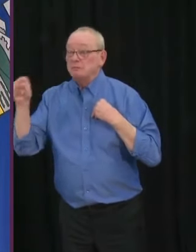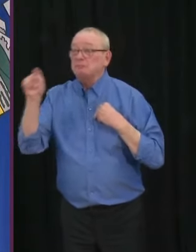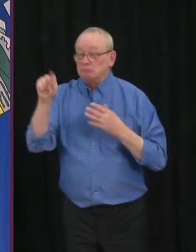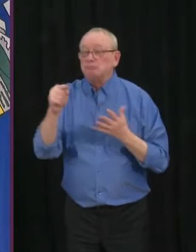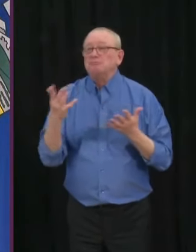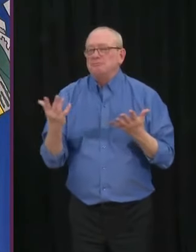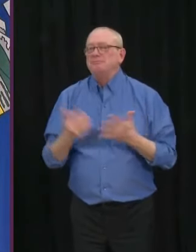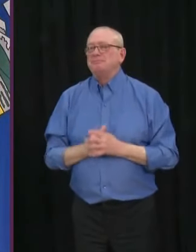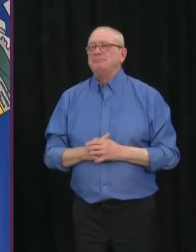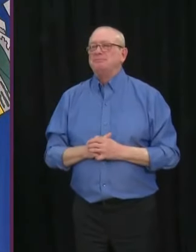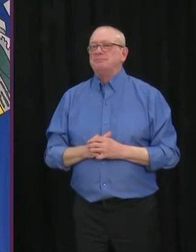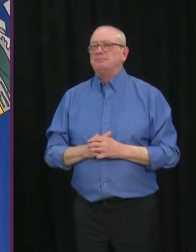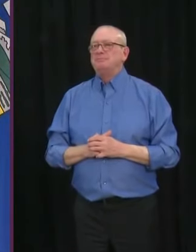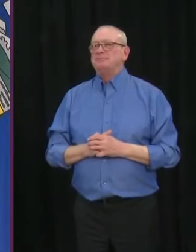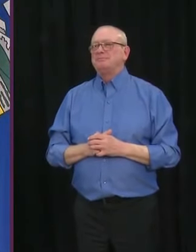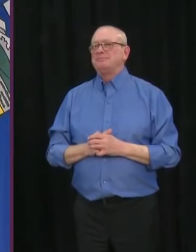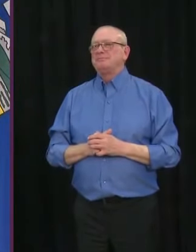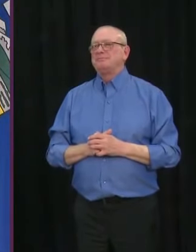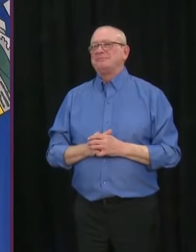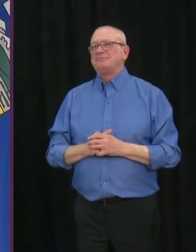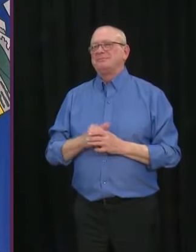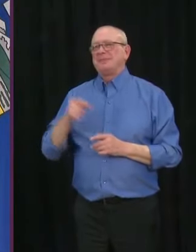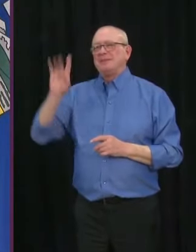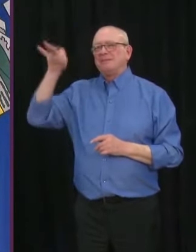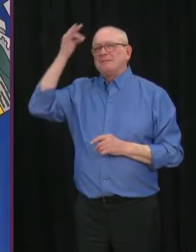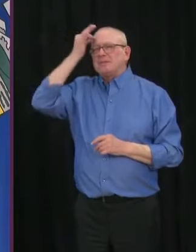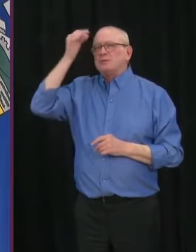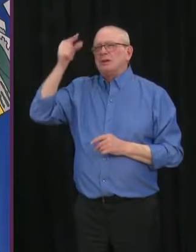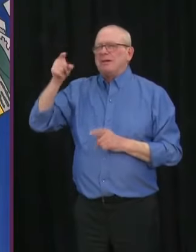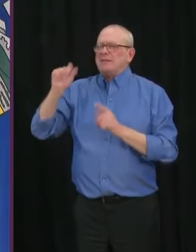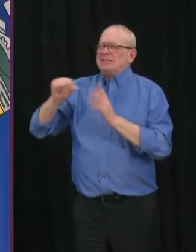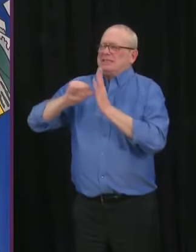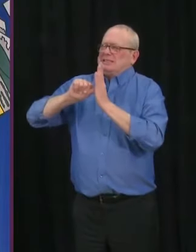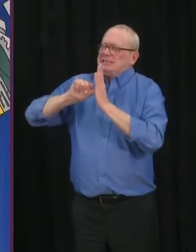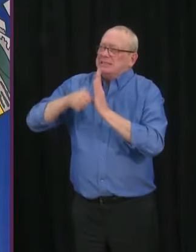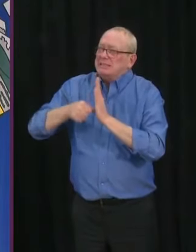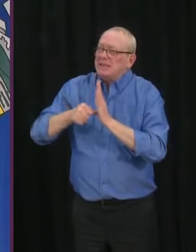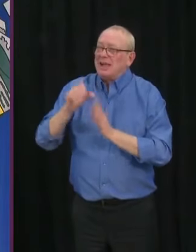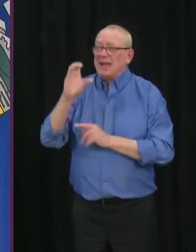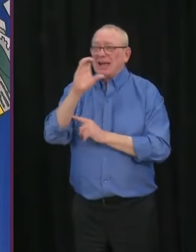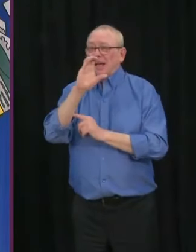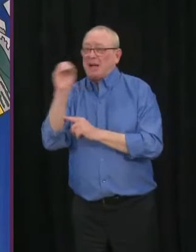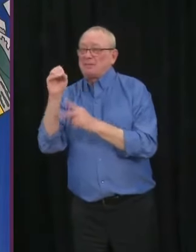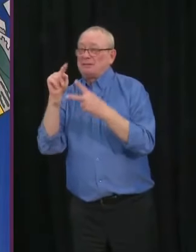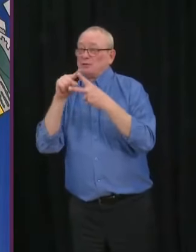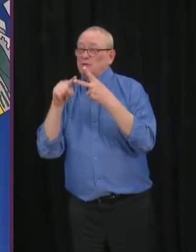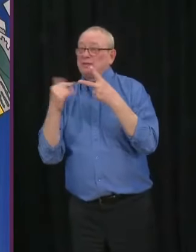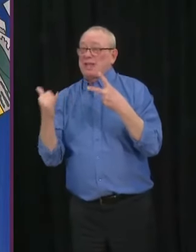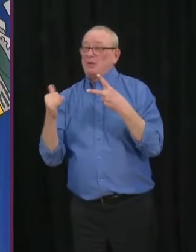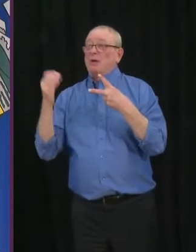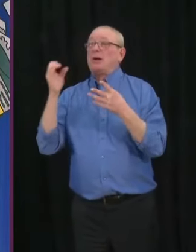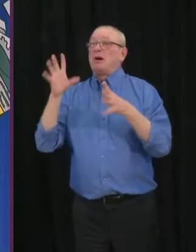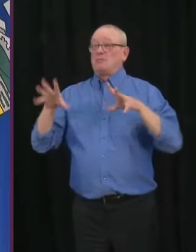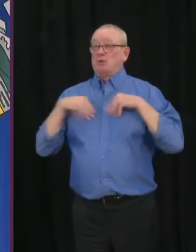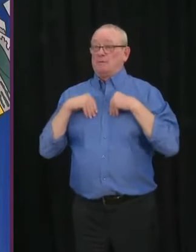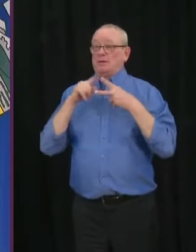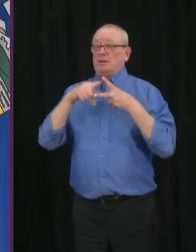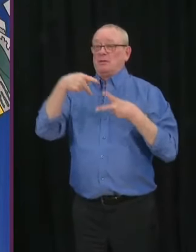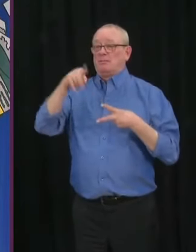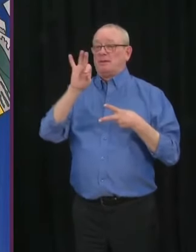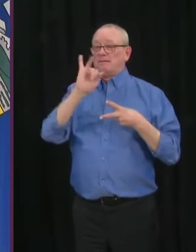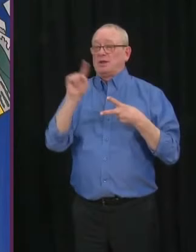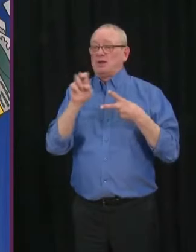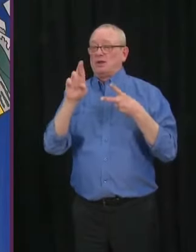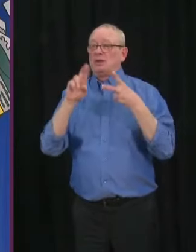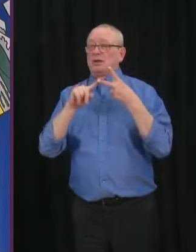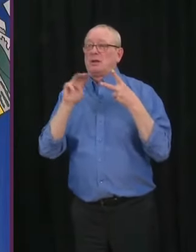them to press upon the manufacturers that are currently approved, Pfizer and Moderna, to give greater priority